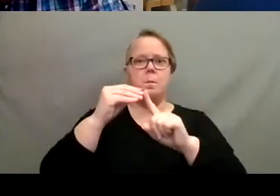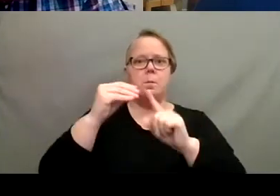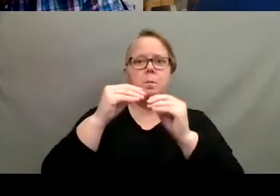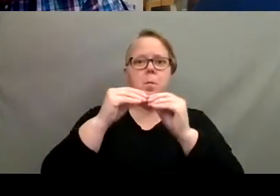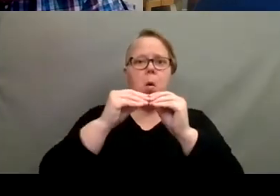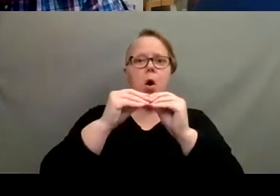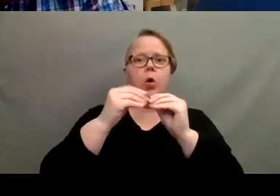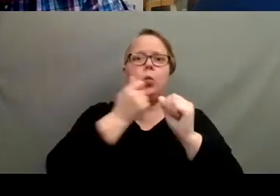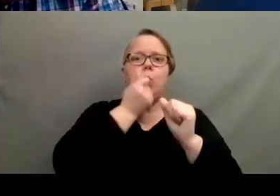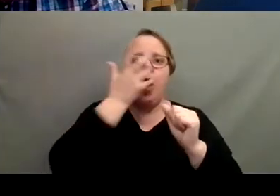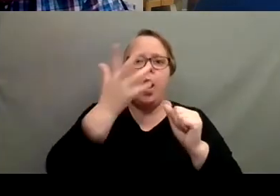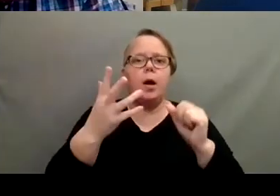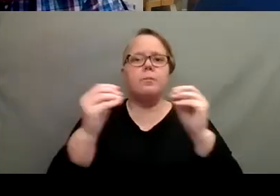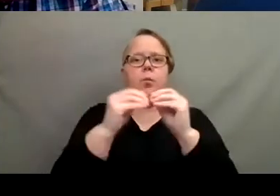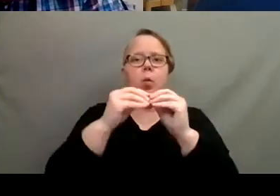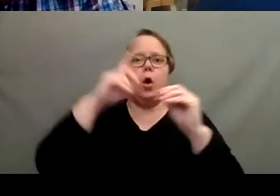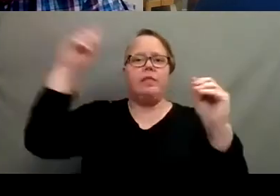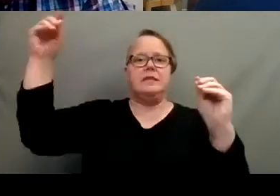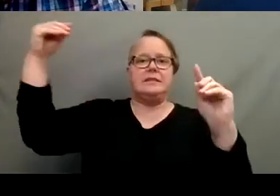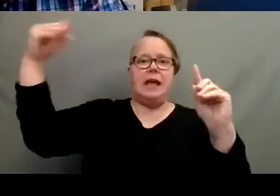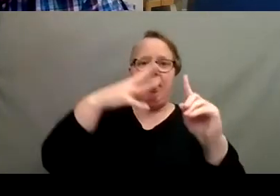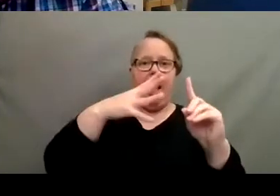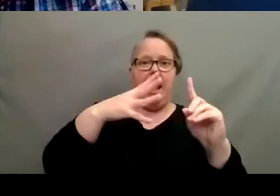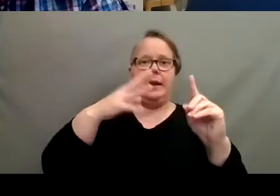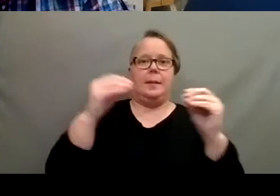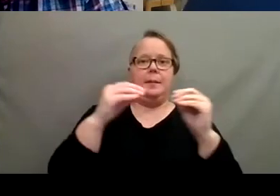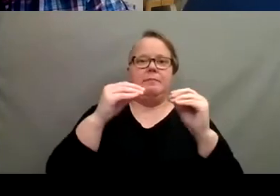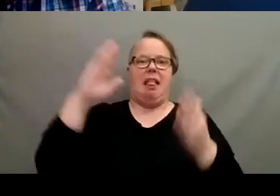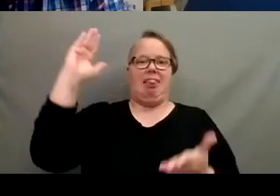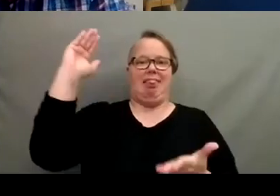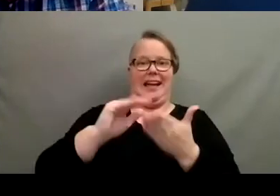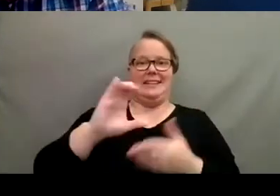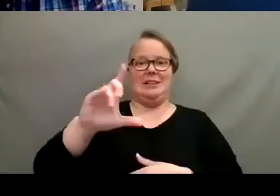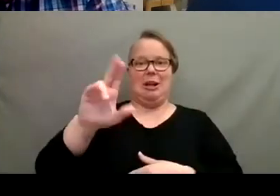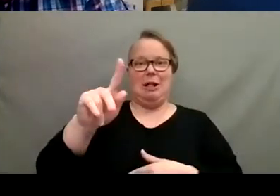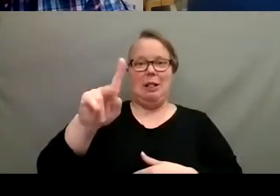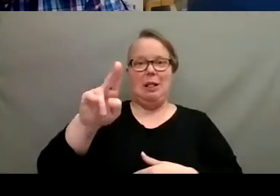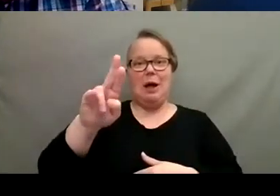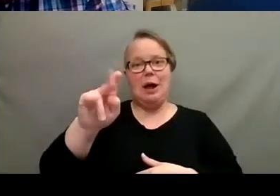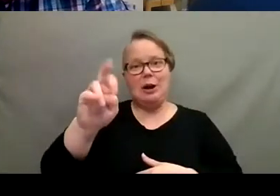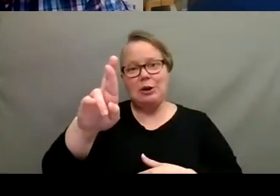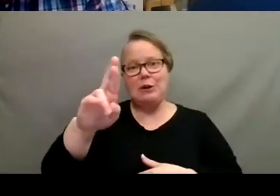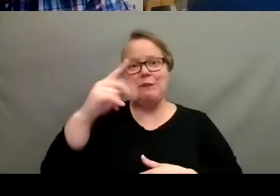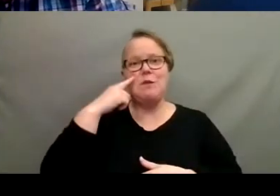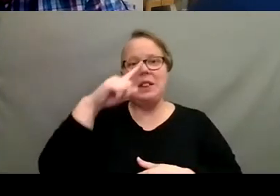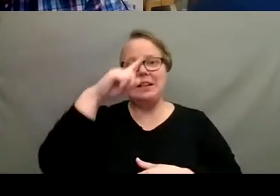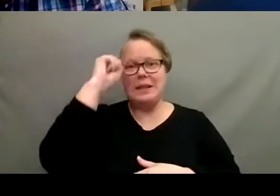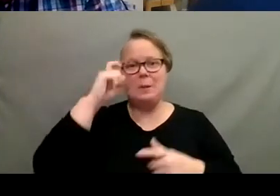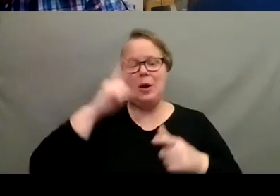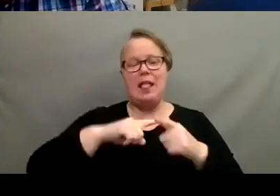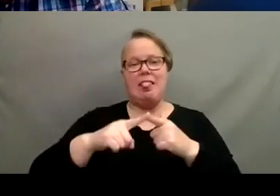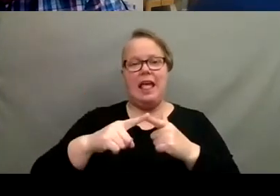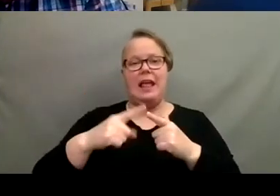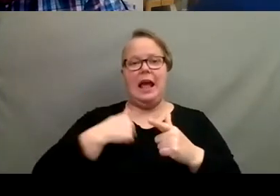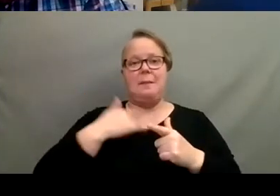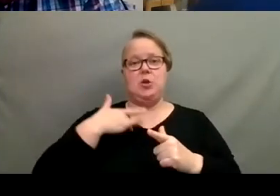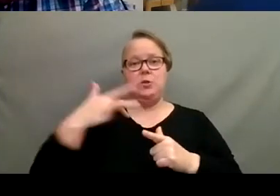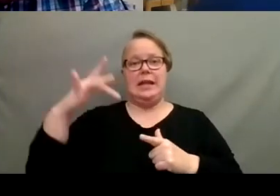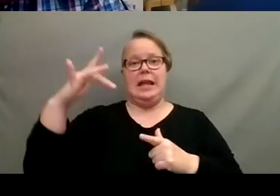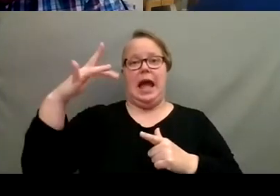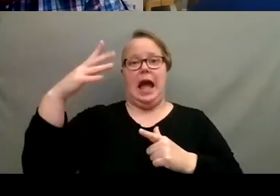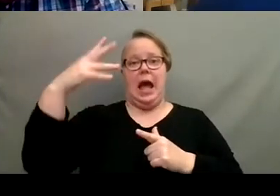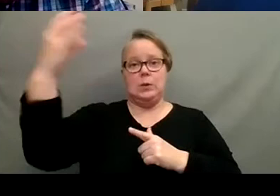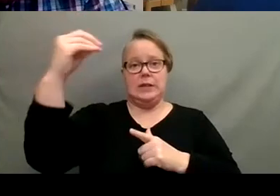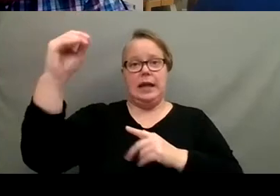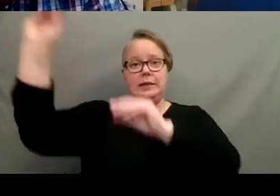warmth, get some less clutter in the house for the summer. Uh, and then like you, I usually take them from outside and bring